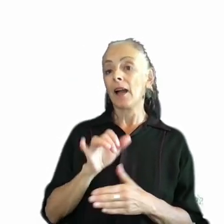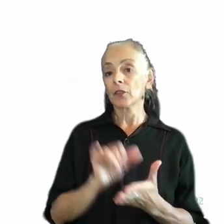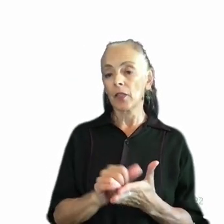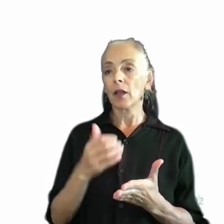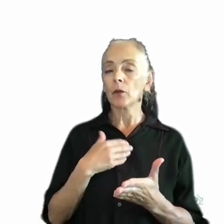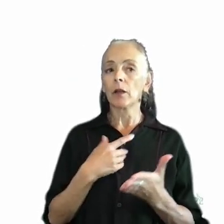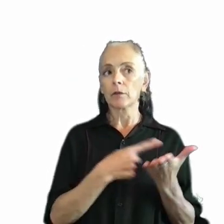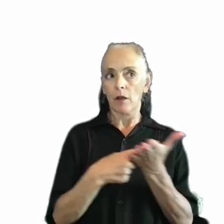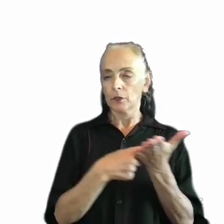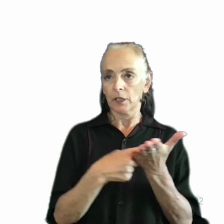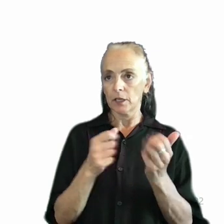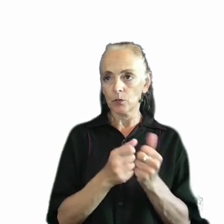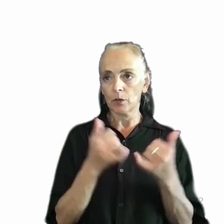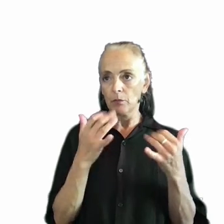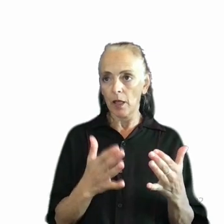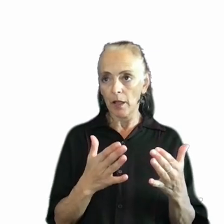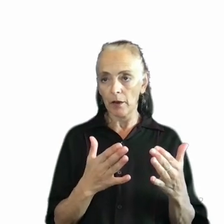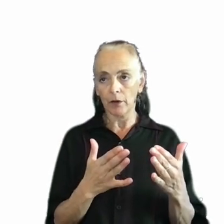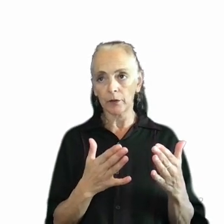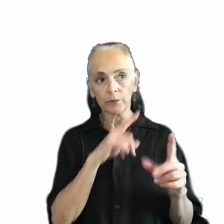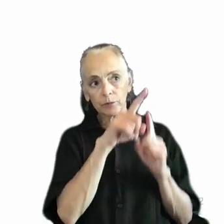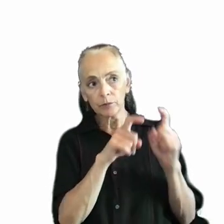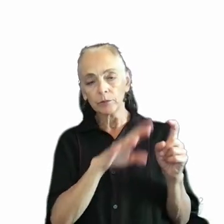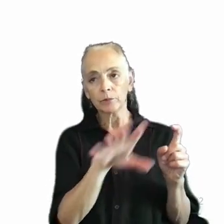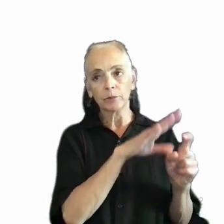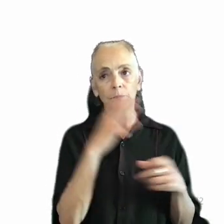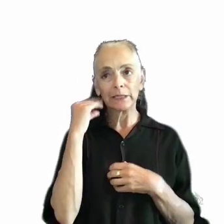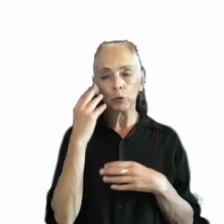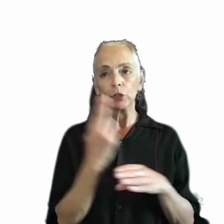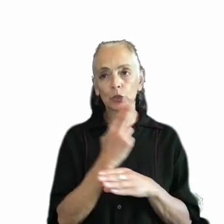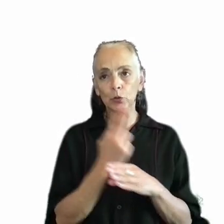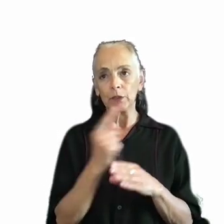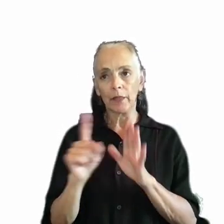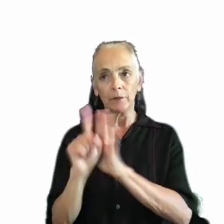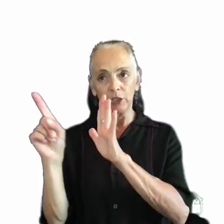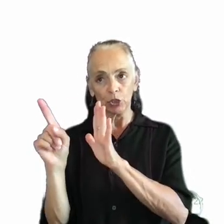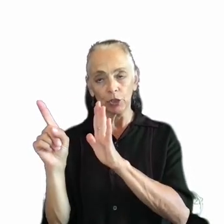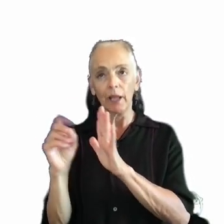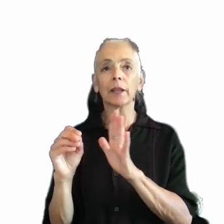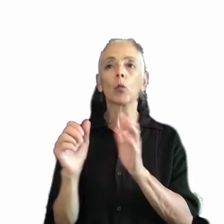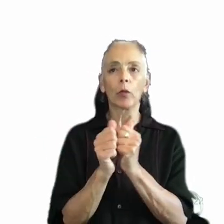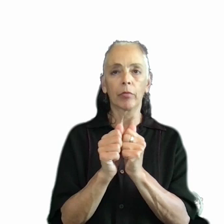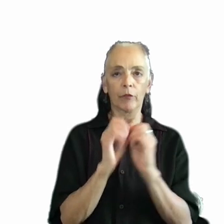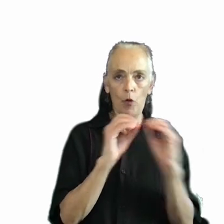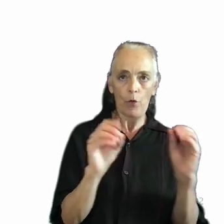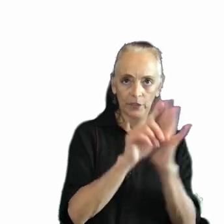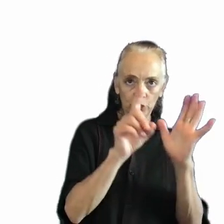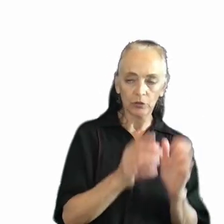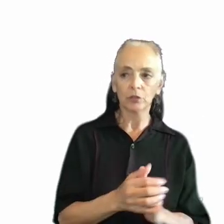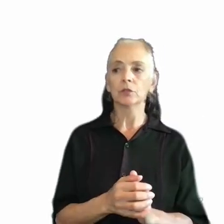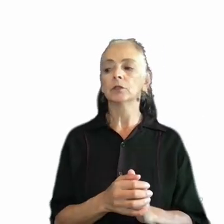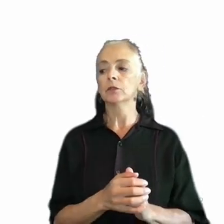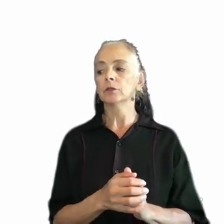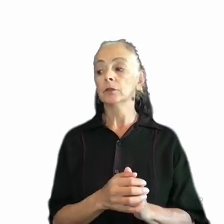with the players about their experiences using the feature and also with the feature turned off. And the